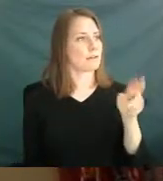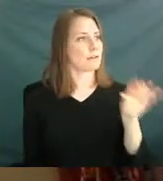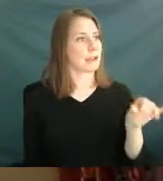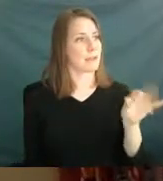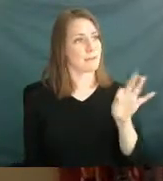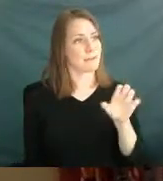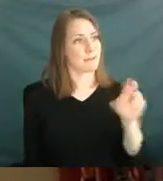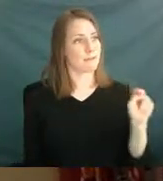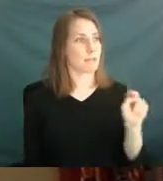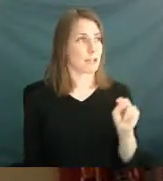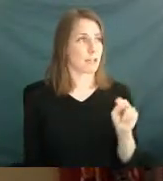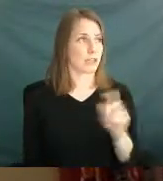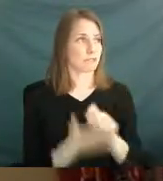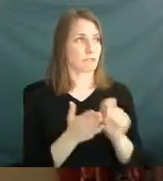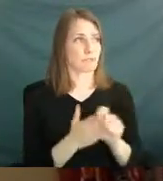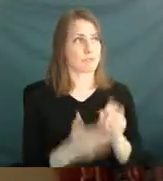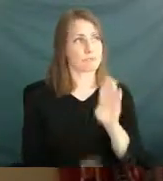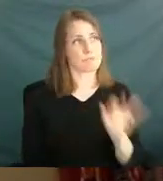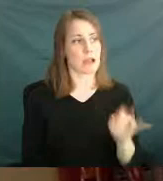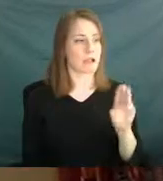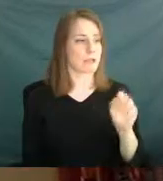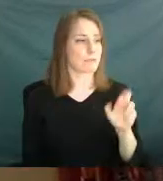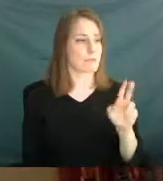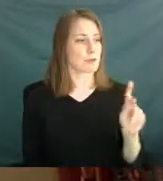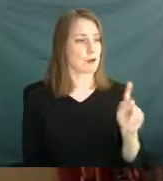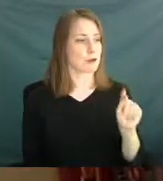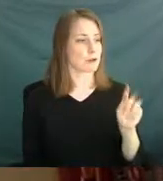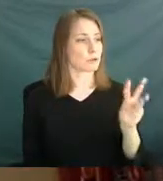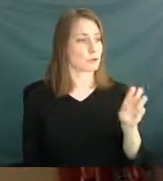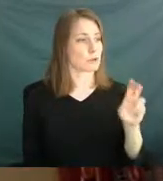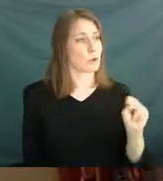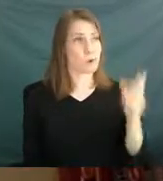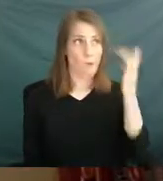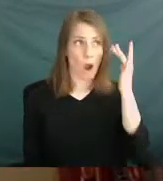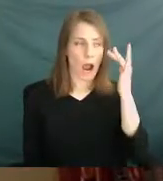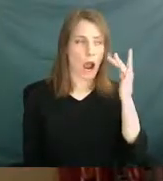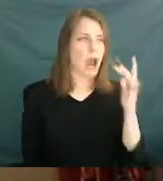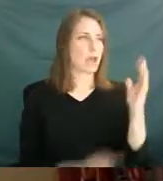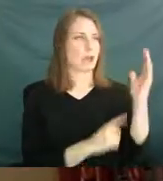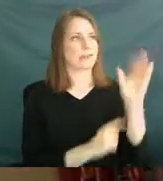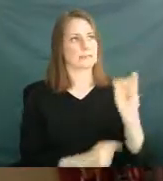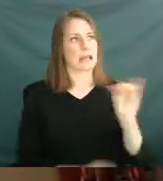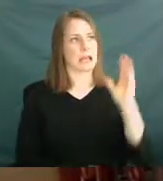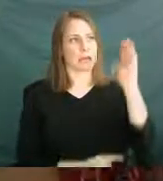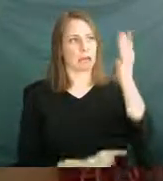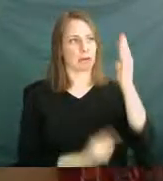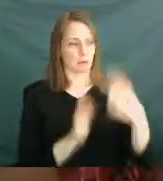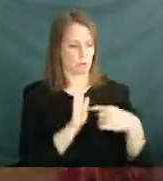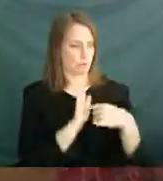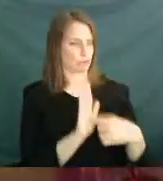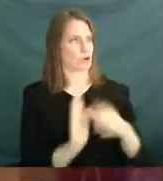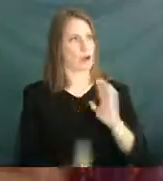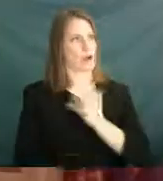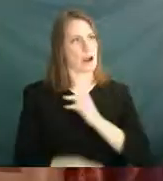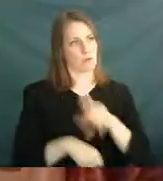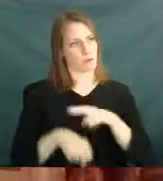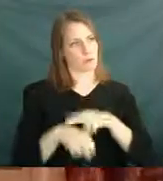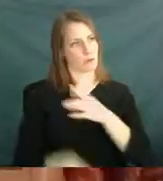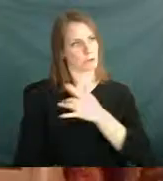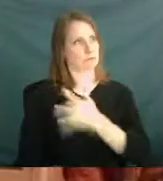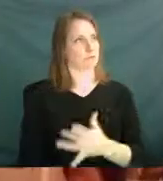Because it really holds the mirror up to our nature. It really shows us how we really are. How humans think.